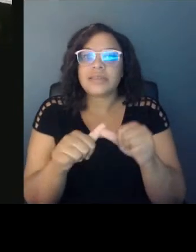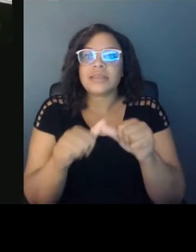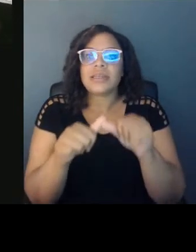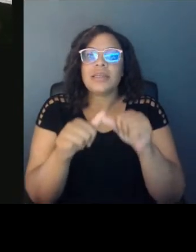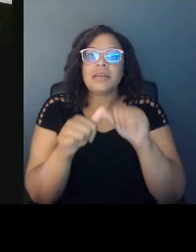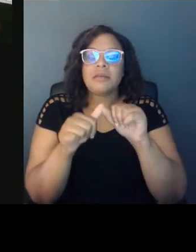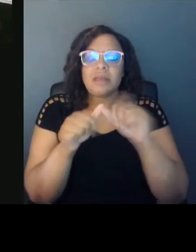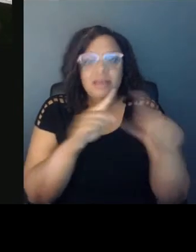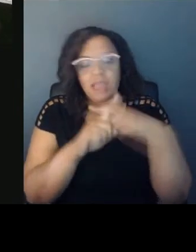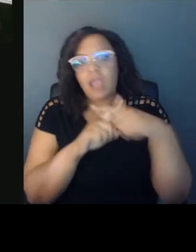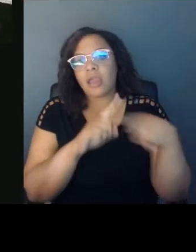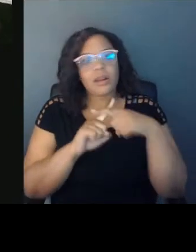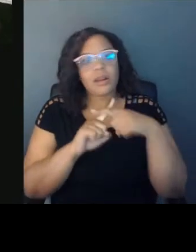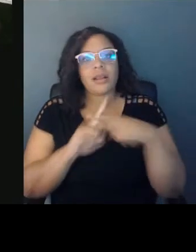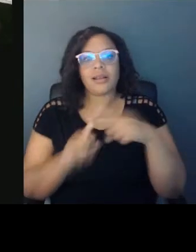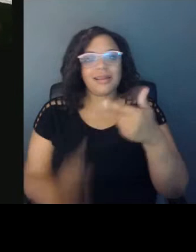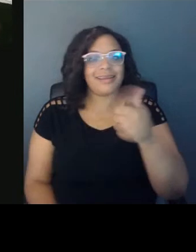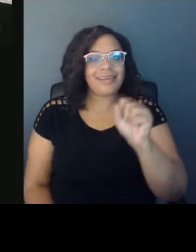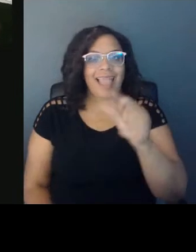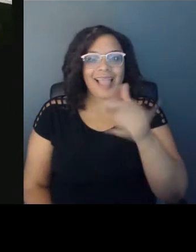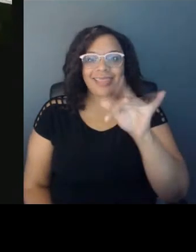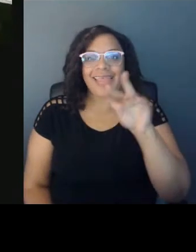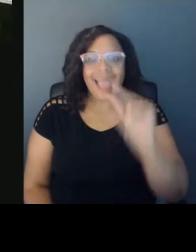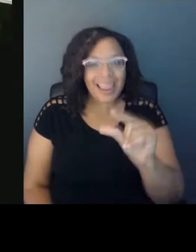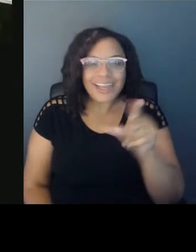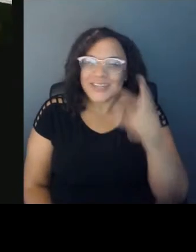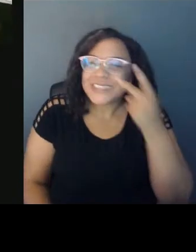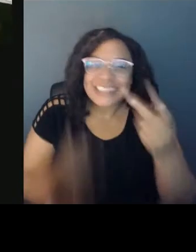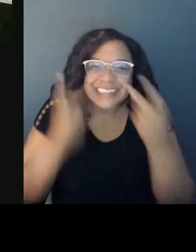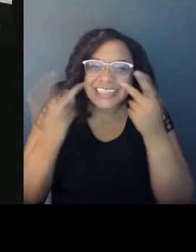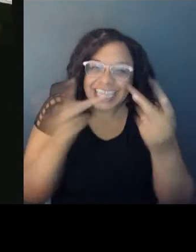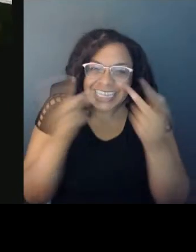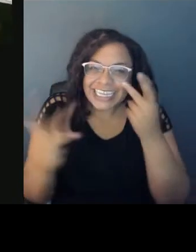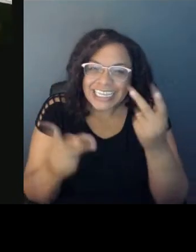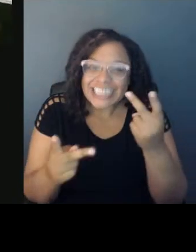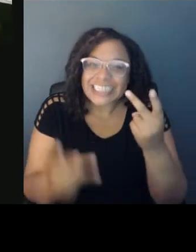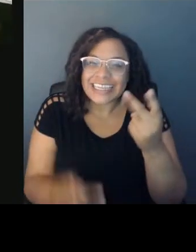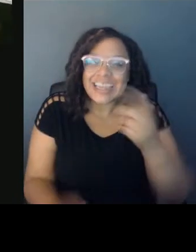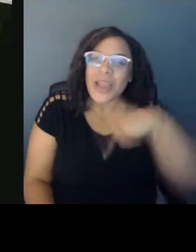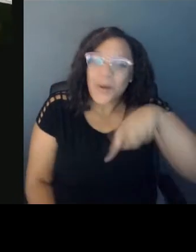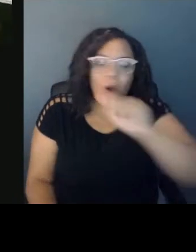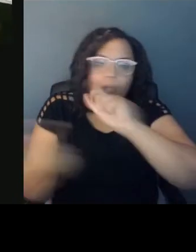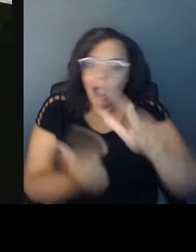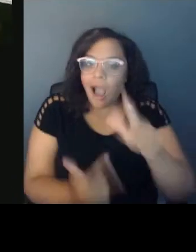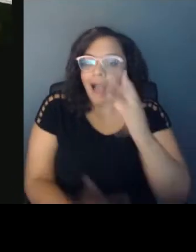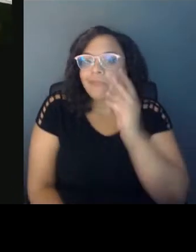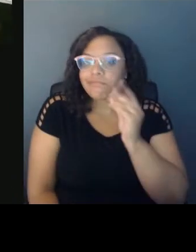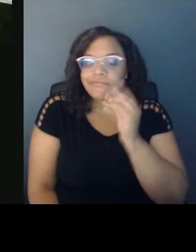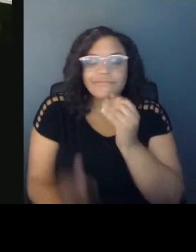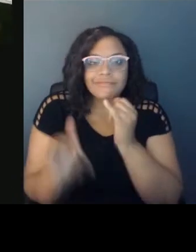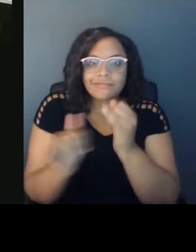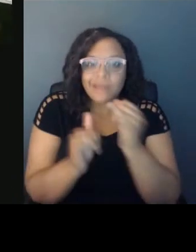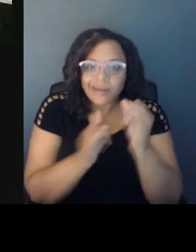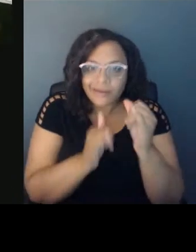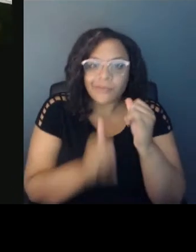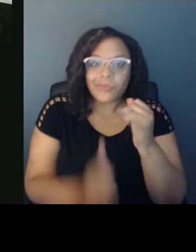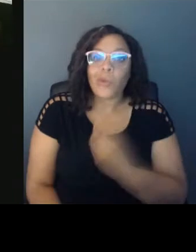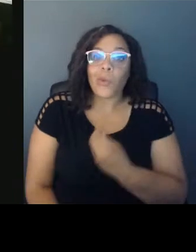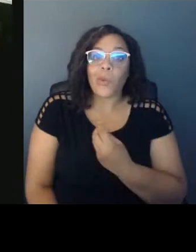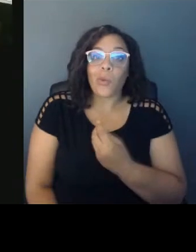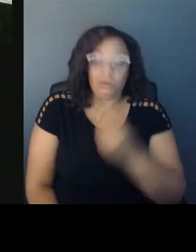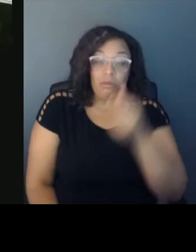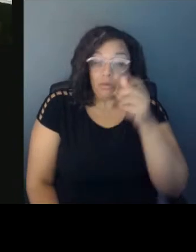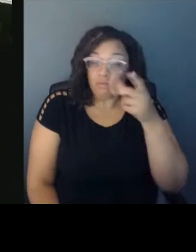with this backlash. mean, you see, like, we all saw with our own eyes, a white supremacist mob attack the